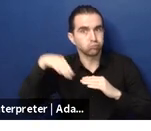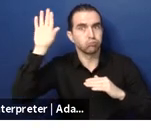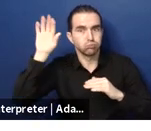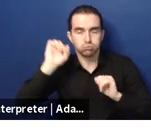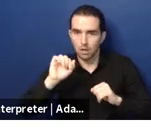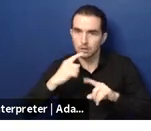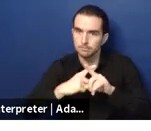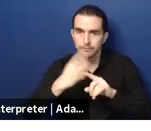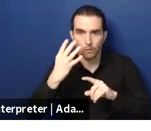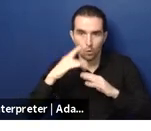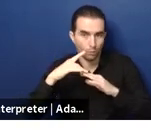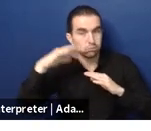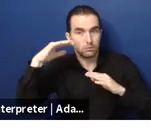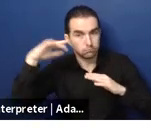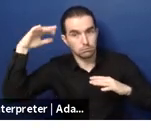um discrimination